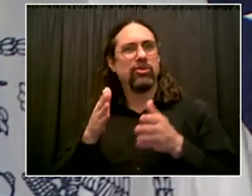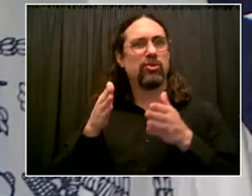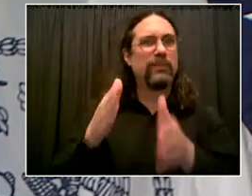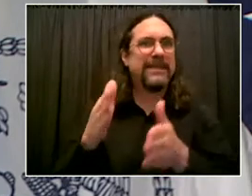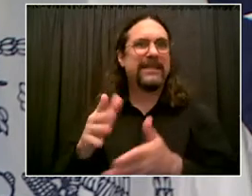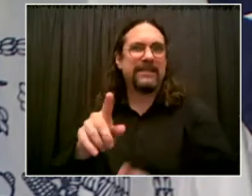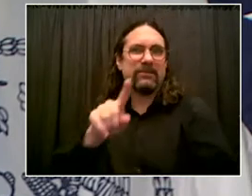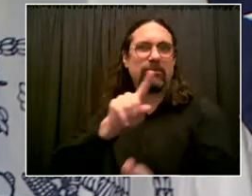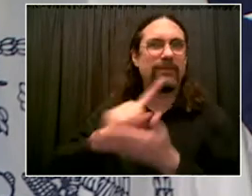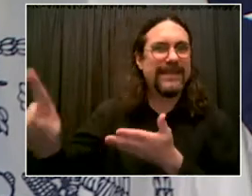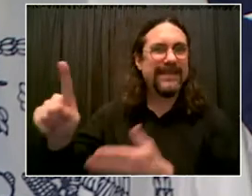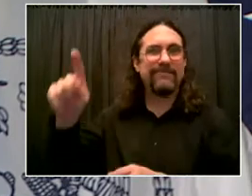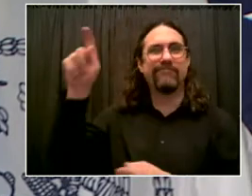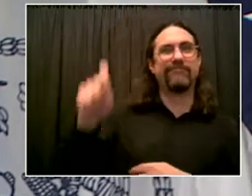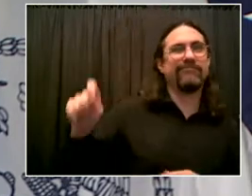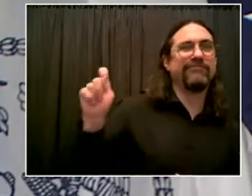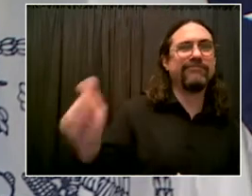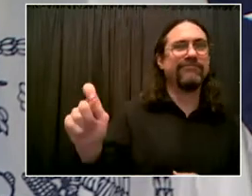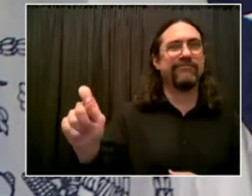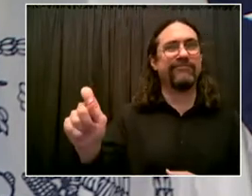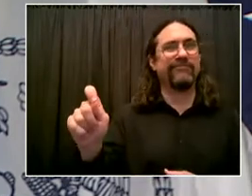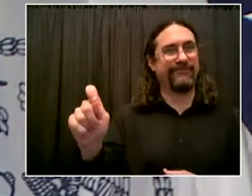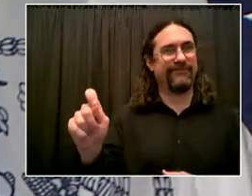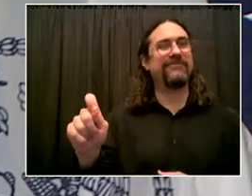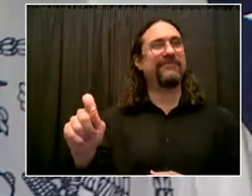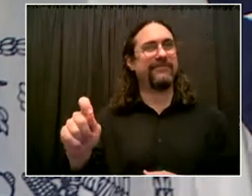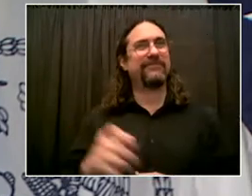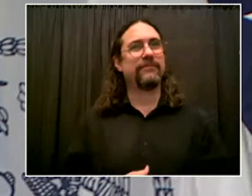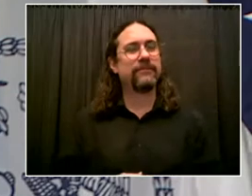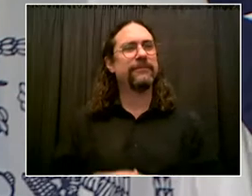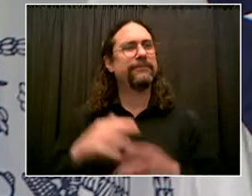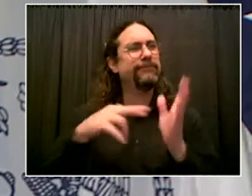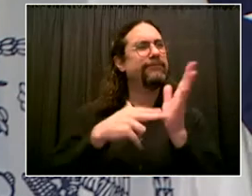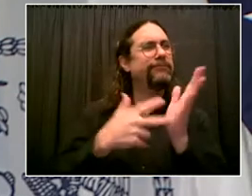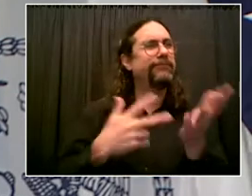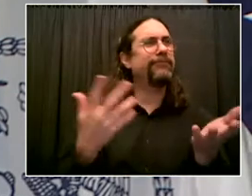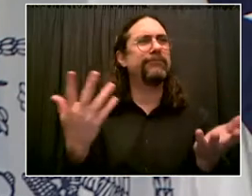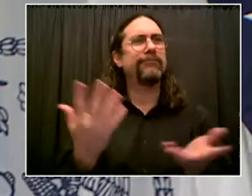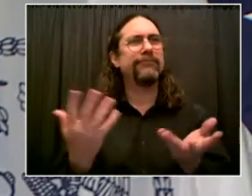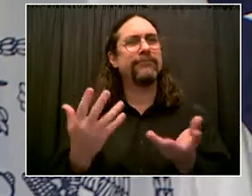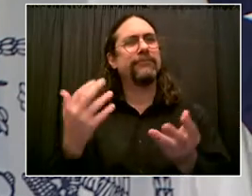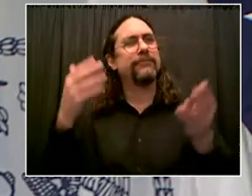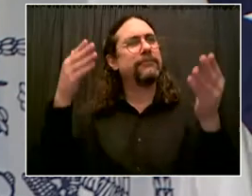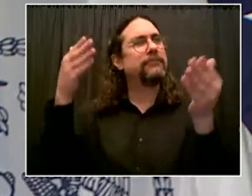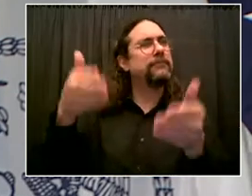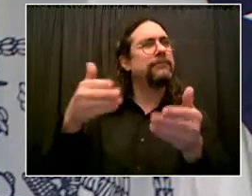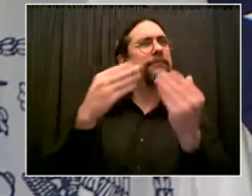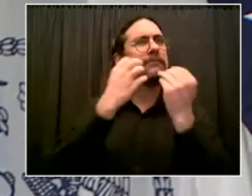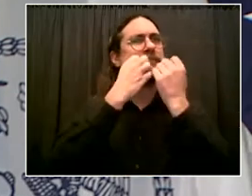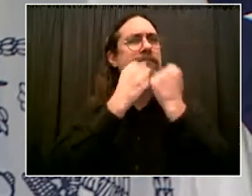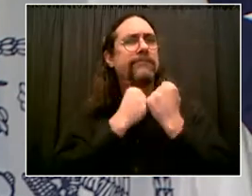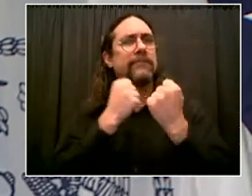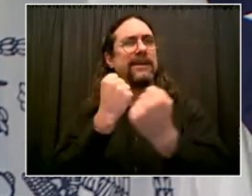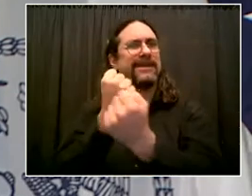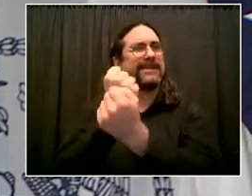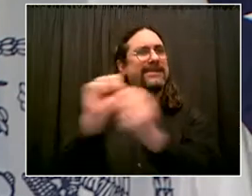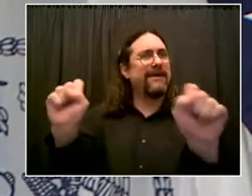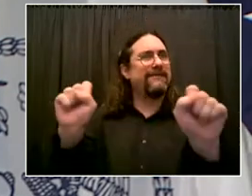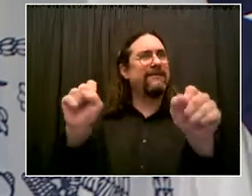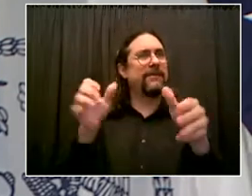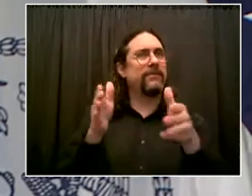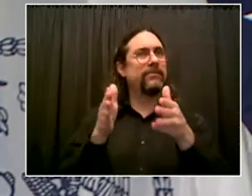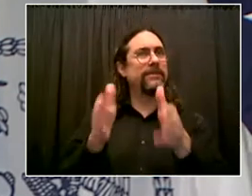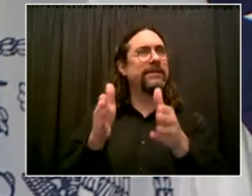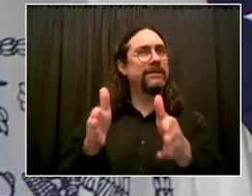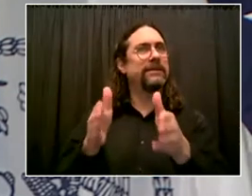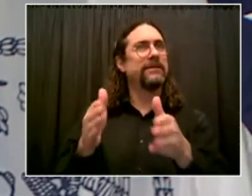we focus on safe streets, streets for the people, all sorts of new approaches to our streetscape, and